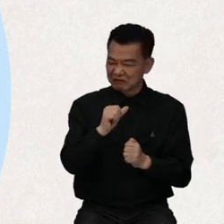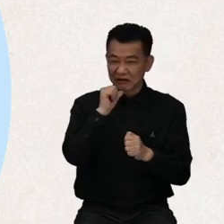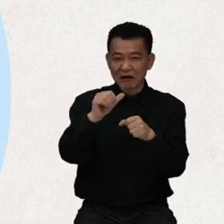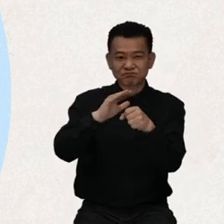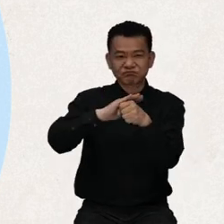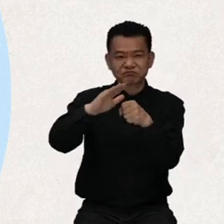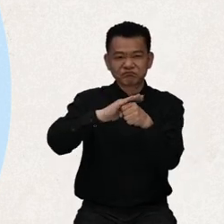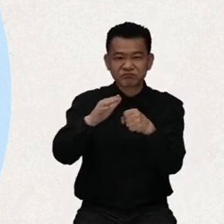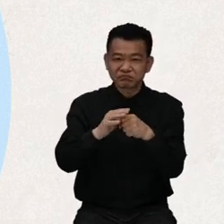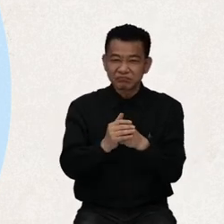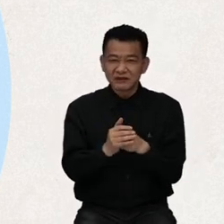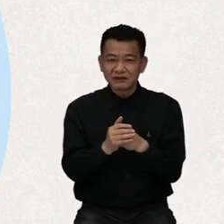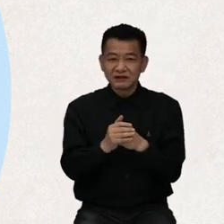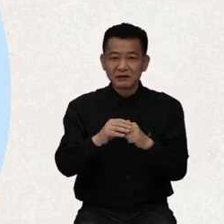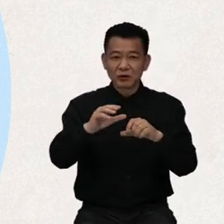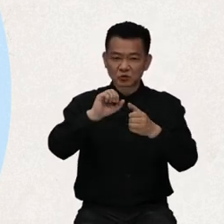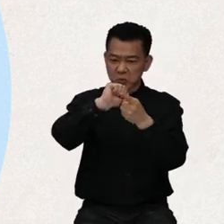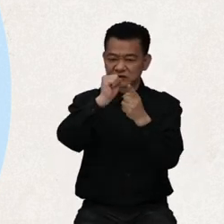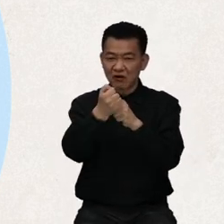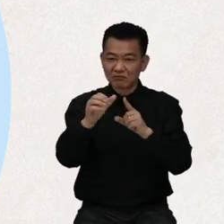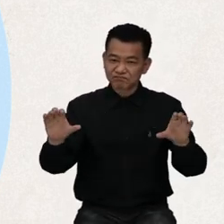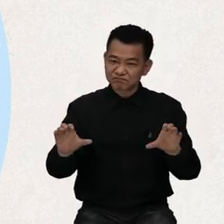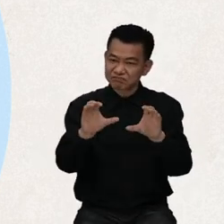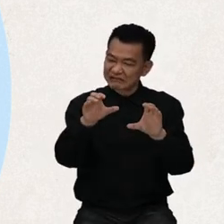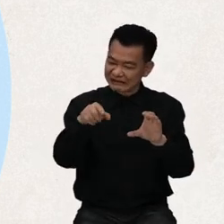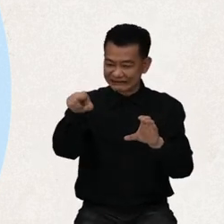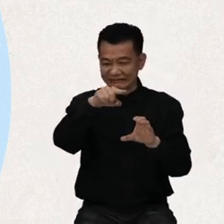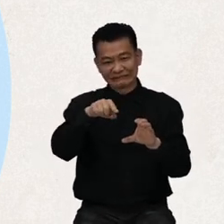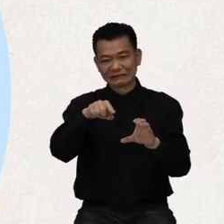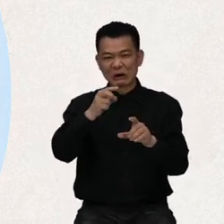not able to fully carry out their social tasks.